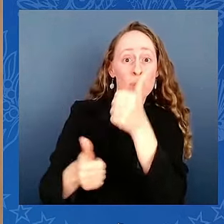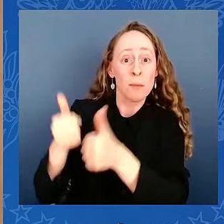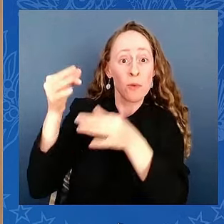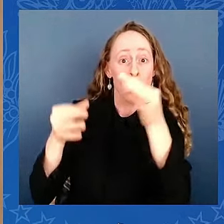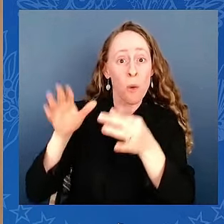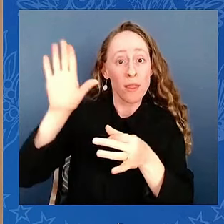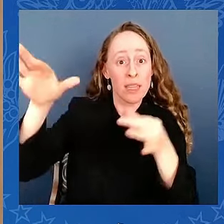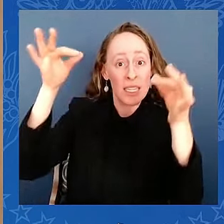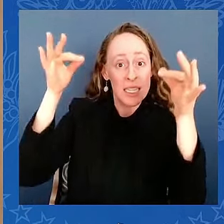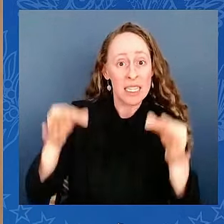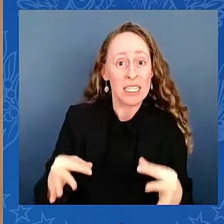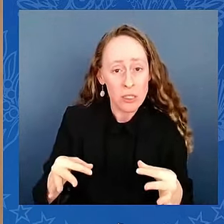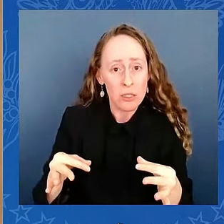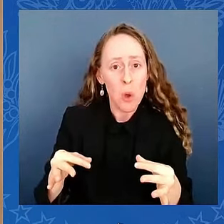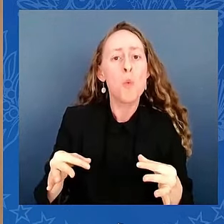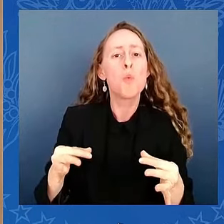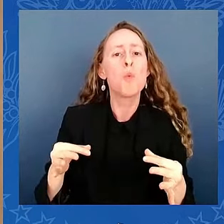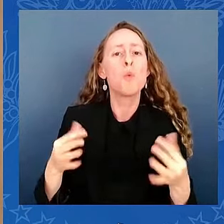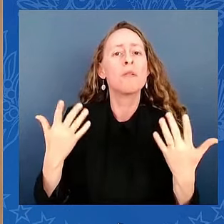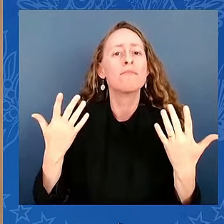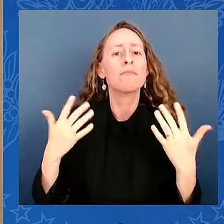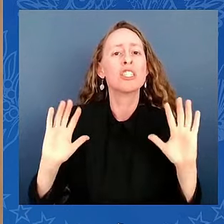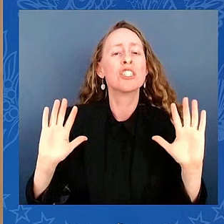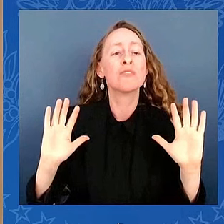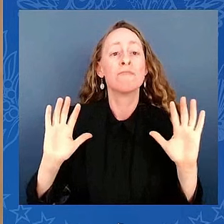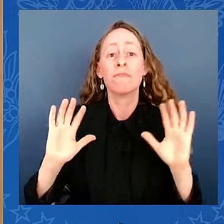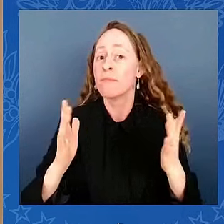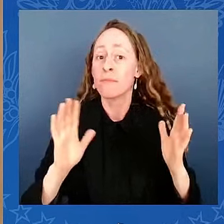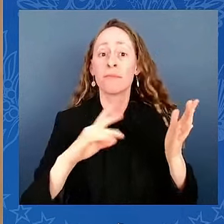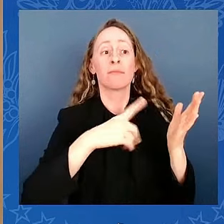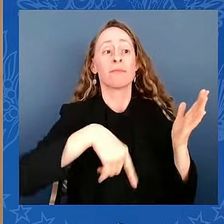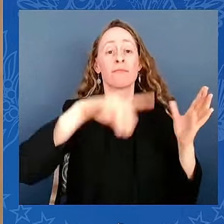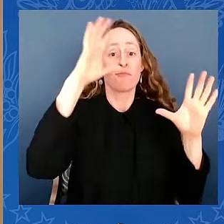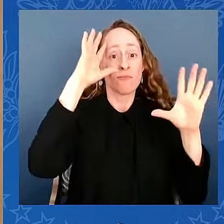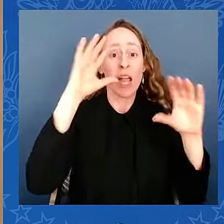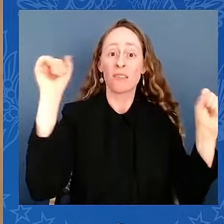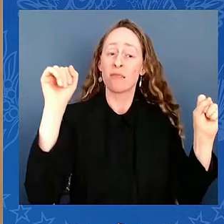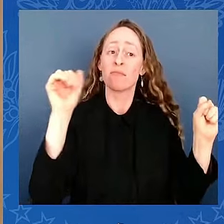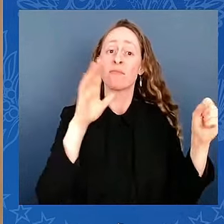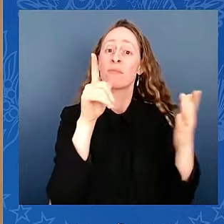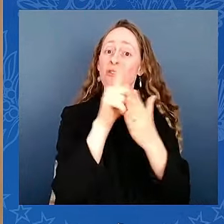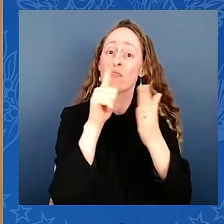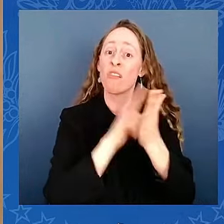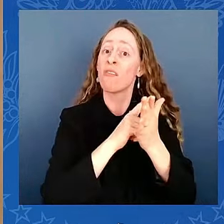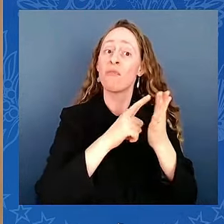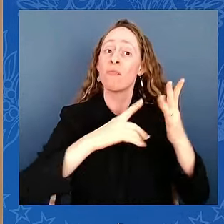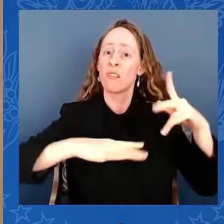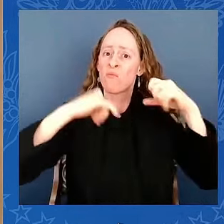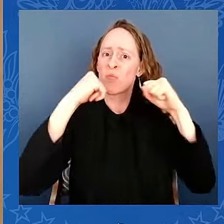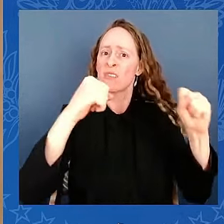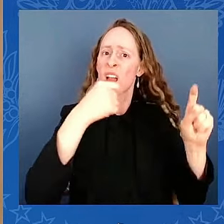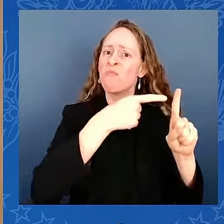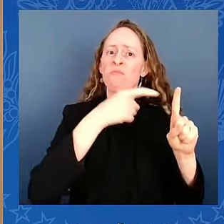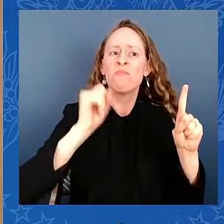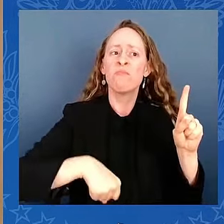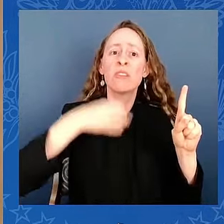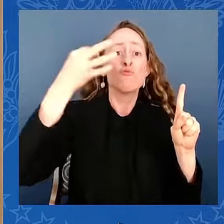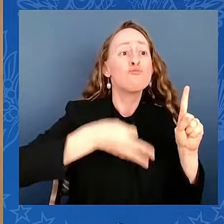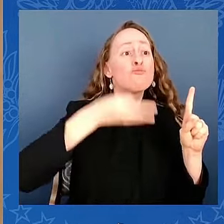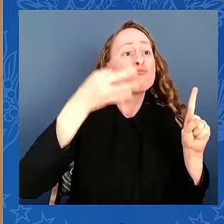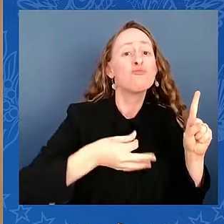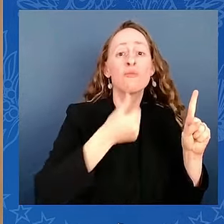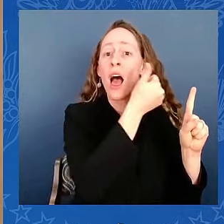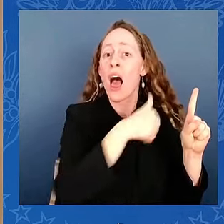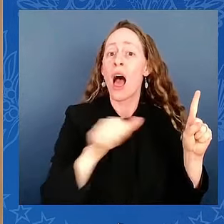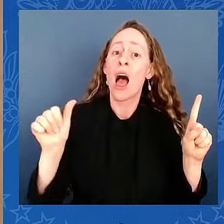For all, for all practical purposes, today's decision almost certainly means that there are virtually no limits on what the President can